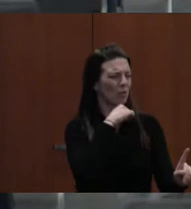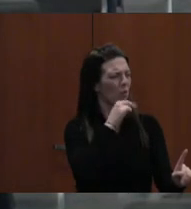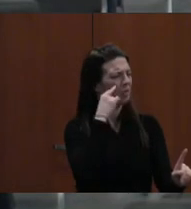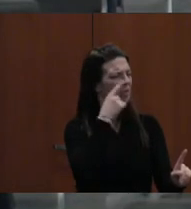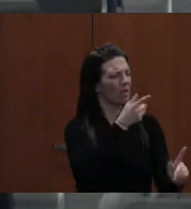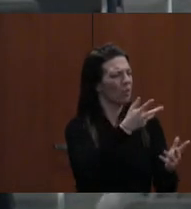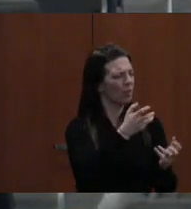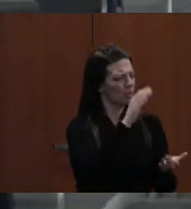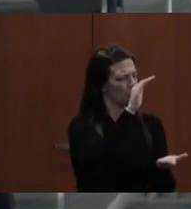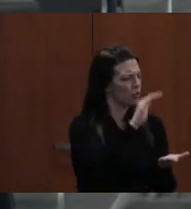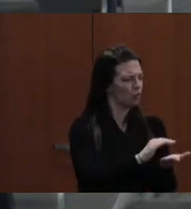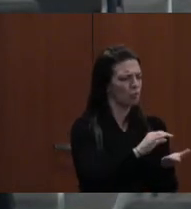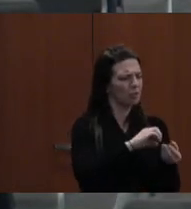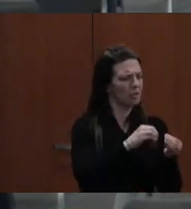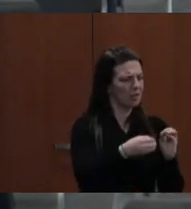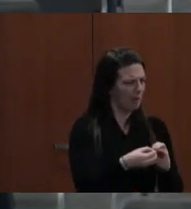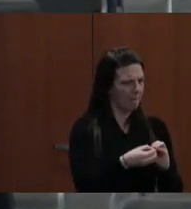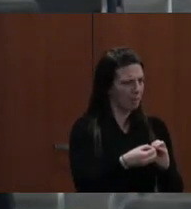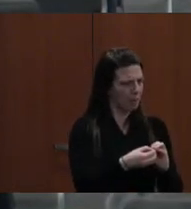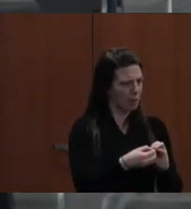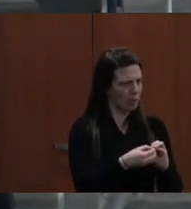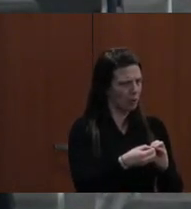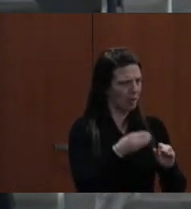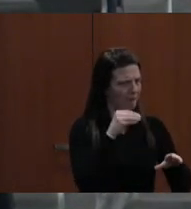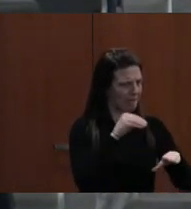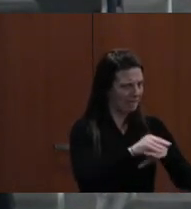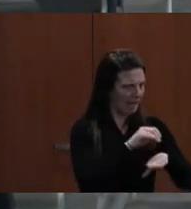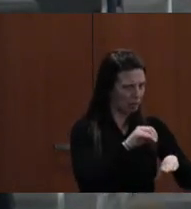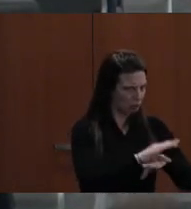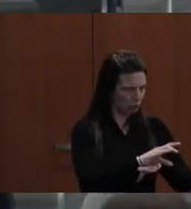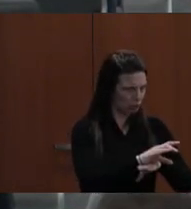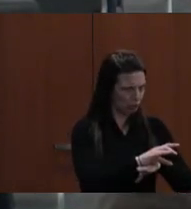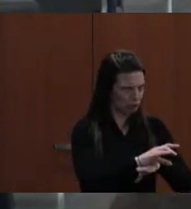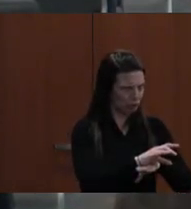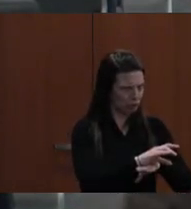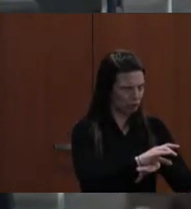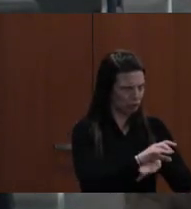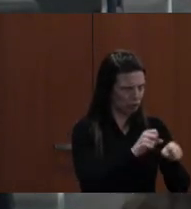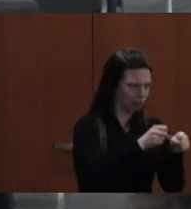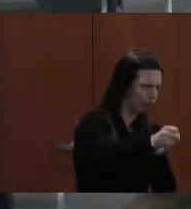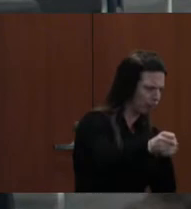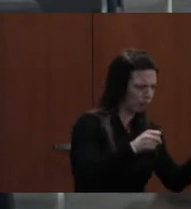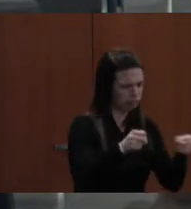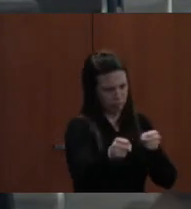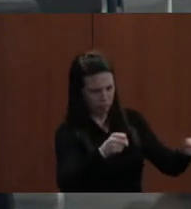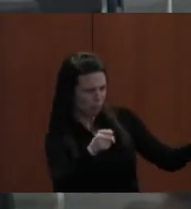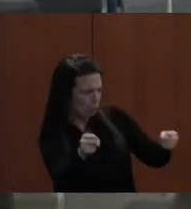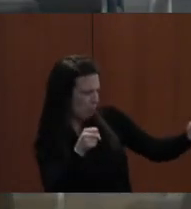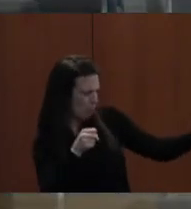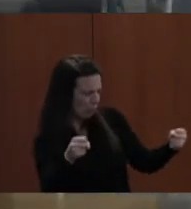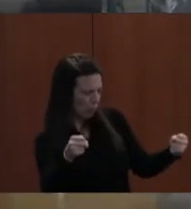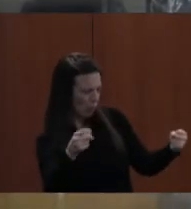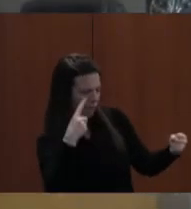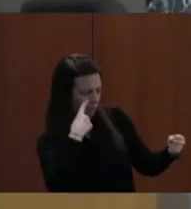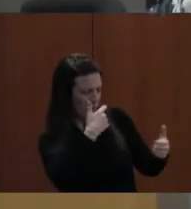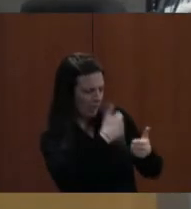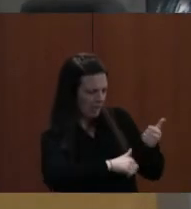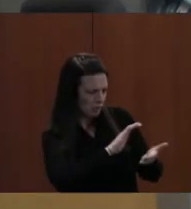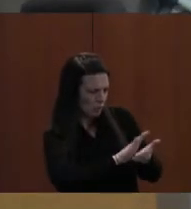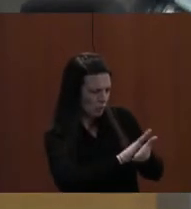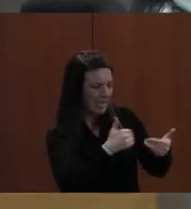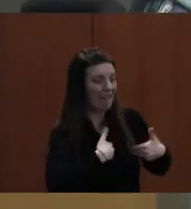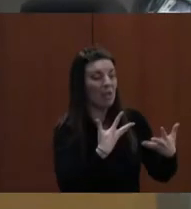to reduce the number of elementary counselors by reconfiguring. That's He wants to add additional.